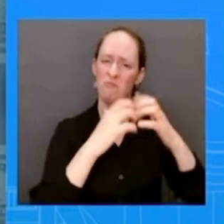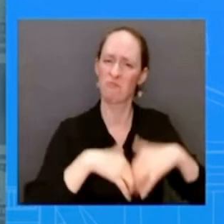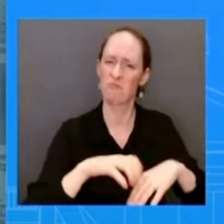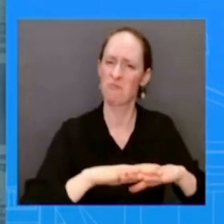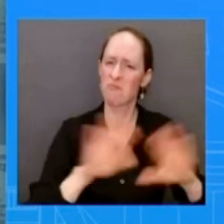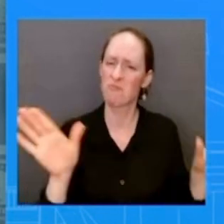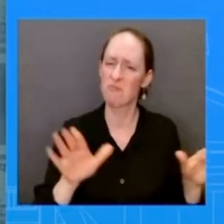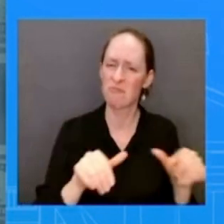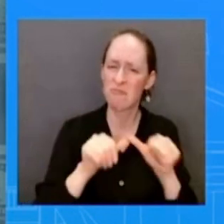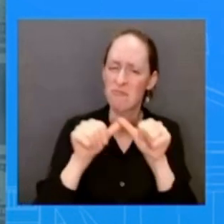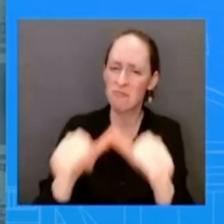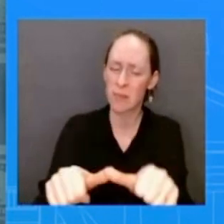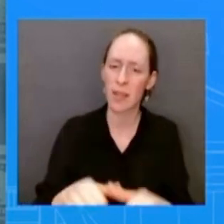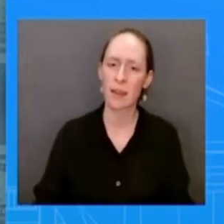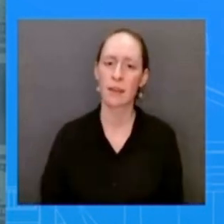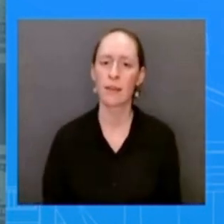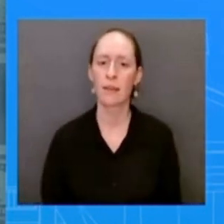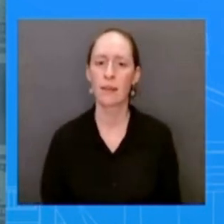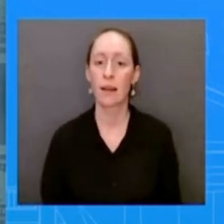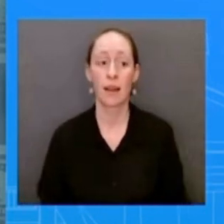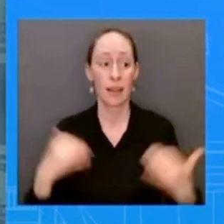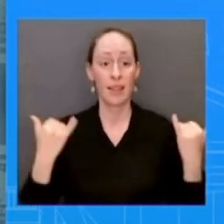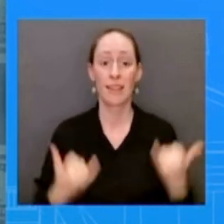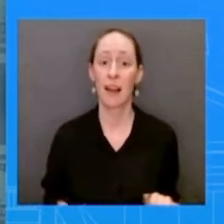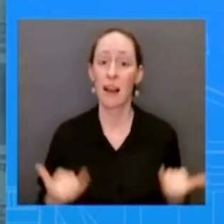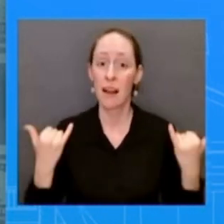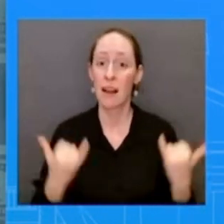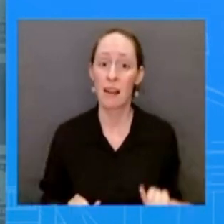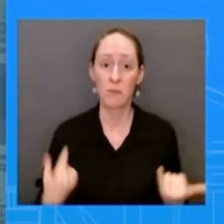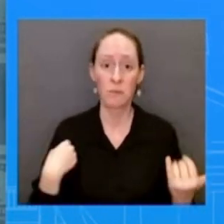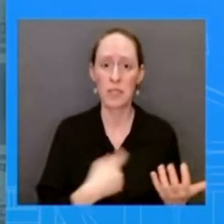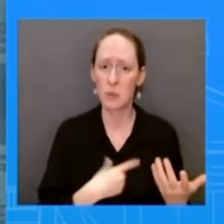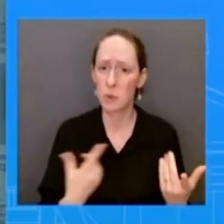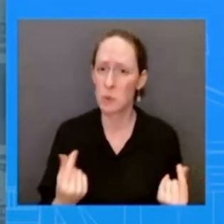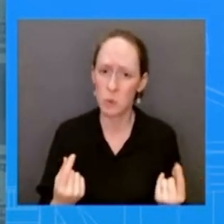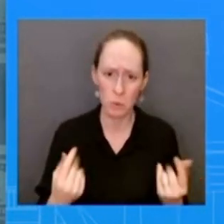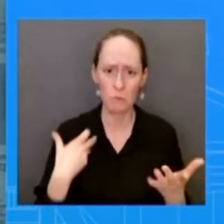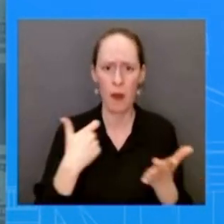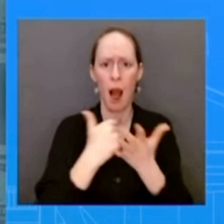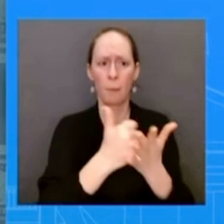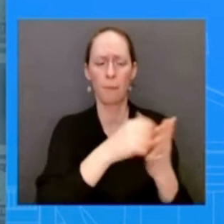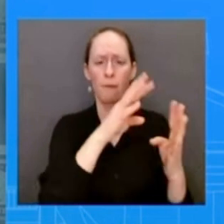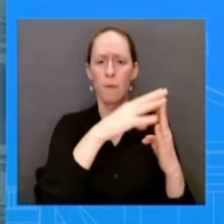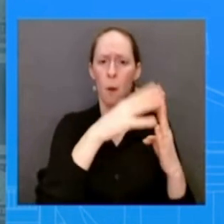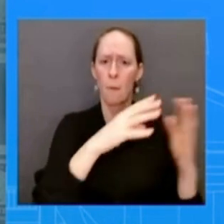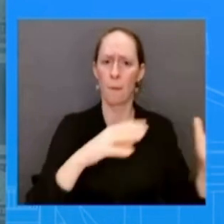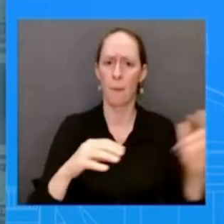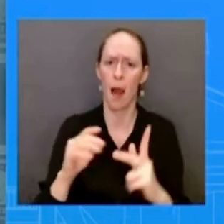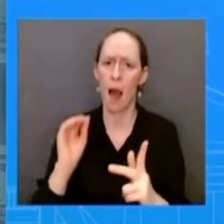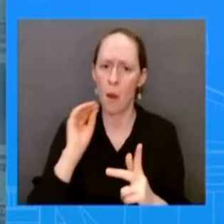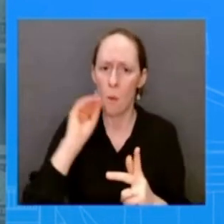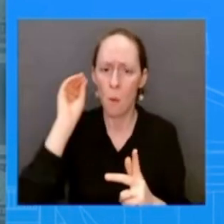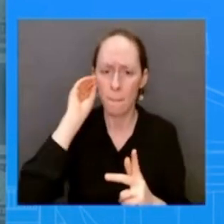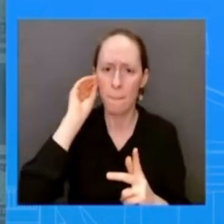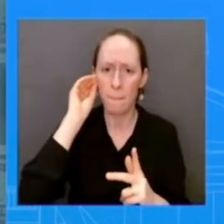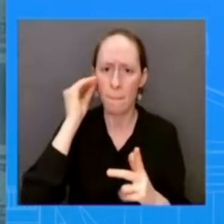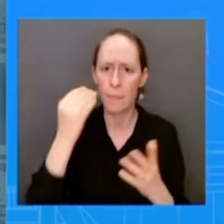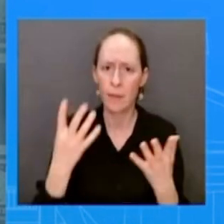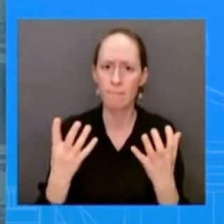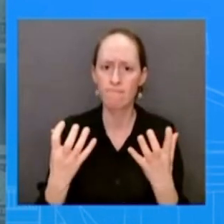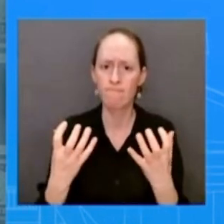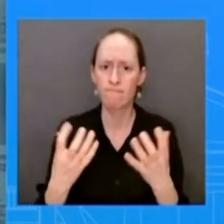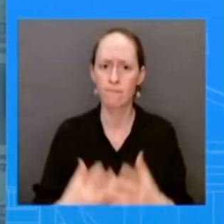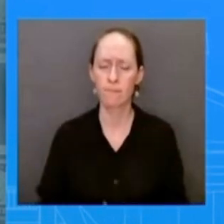and the support which must be rendered to the families of those who who do who need it